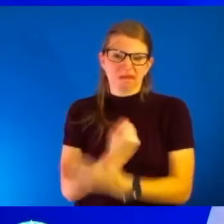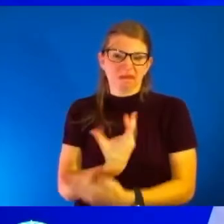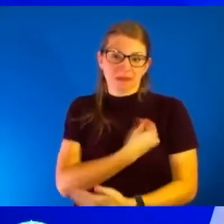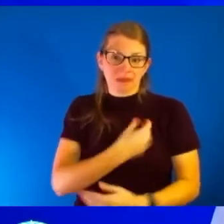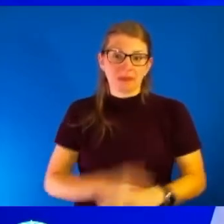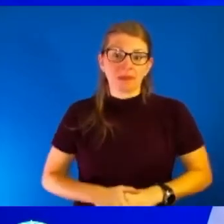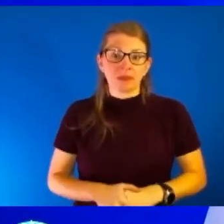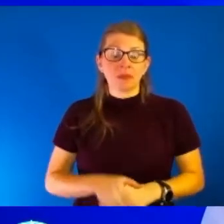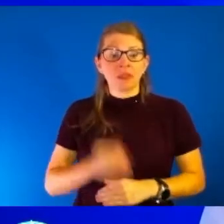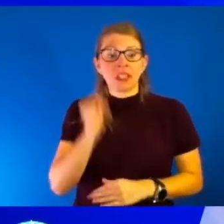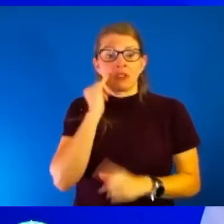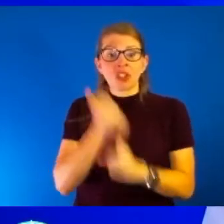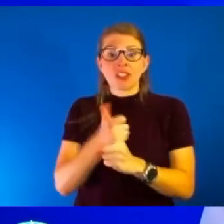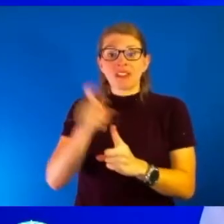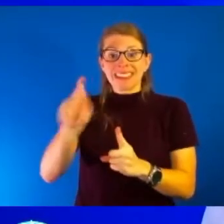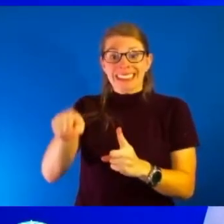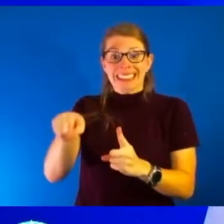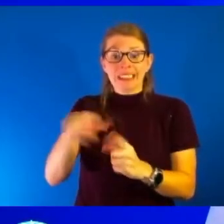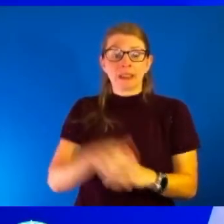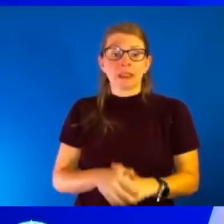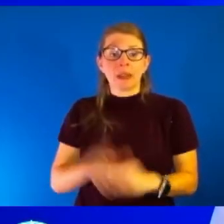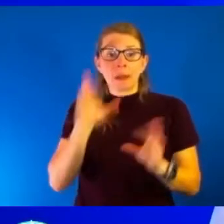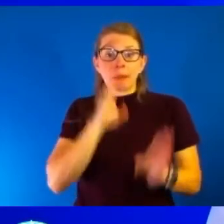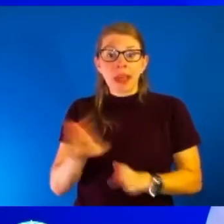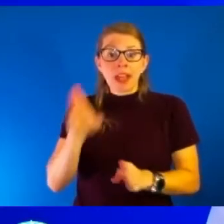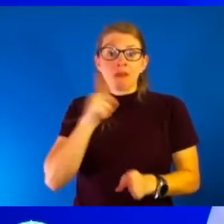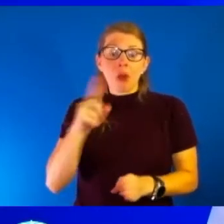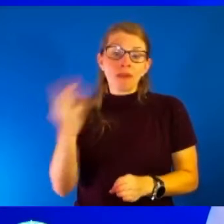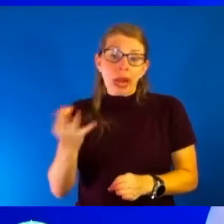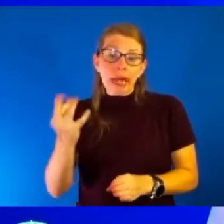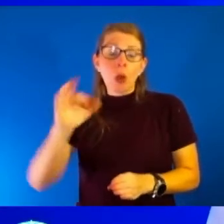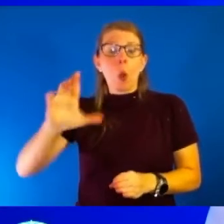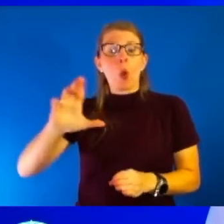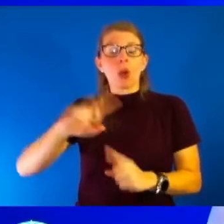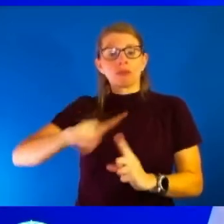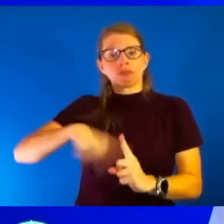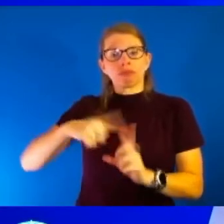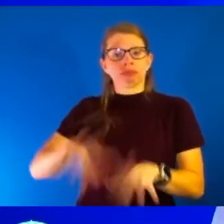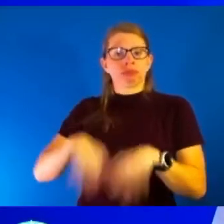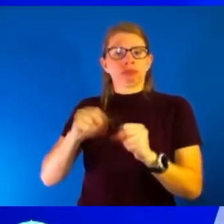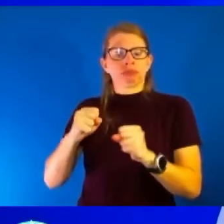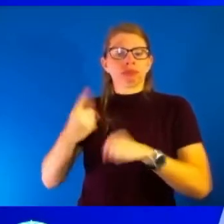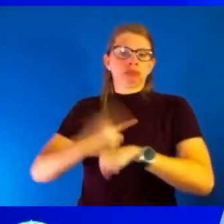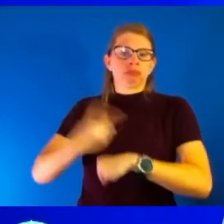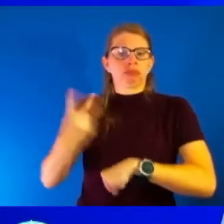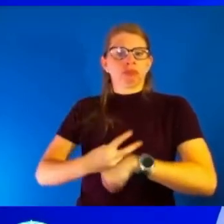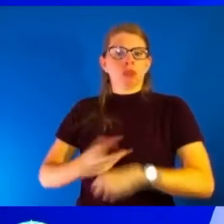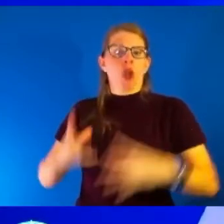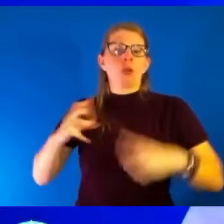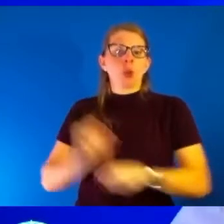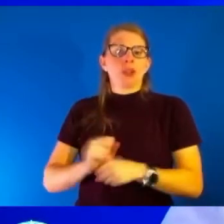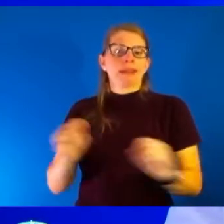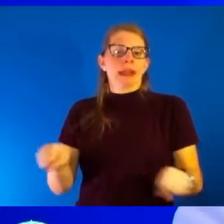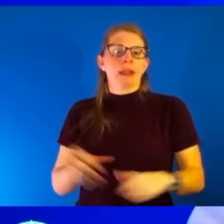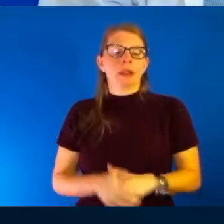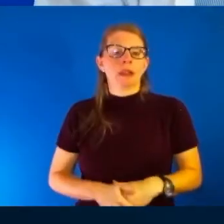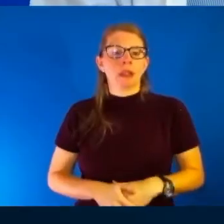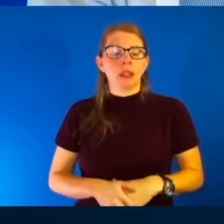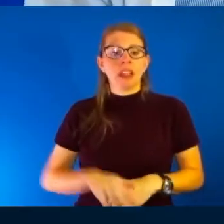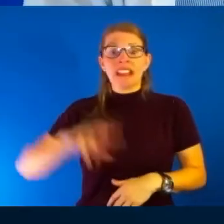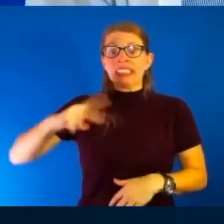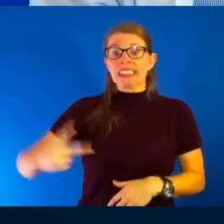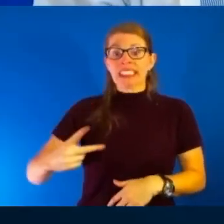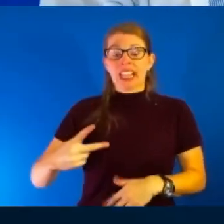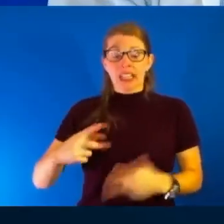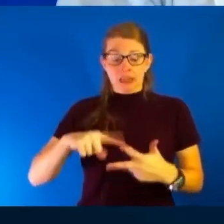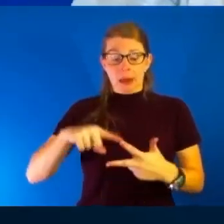you need to, just plan to do it on a Friday or plan to do it when you can take a day or two off of work. So here's my story, man. I got whacked by that second dose of Moderna and